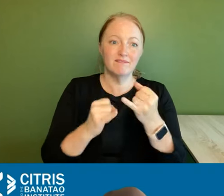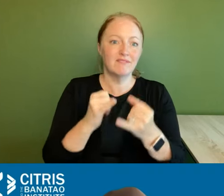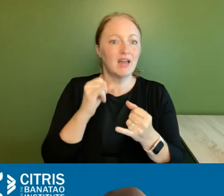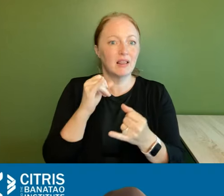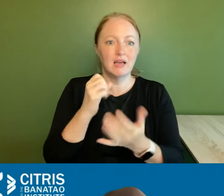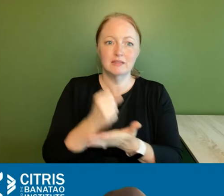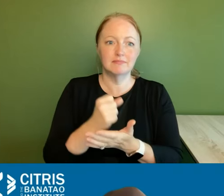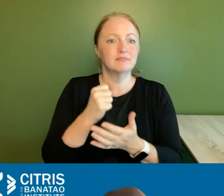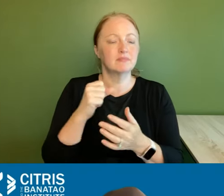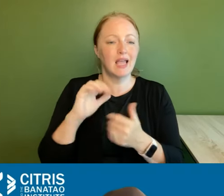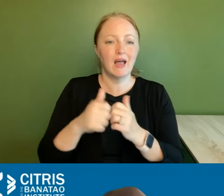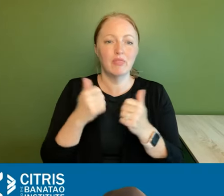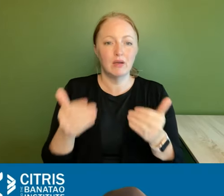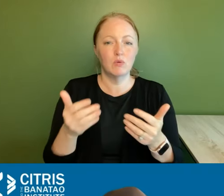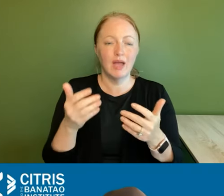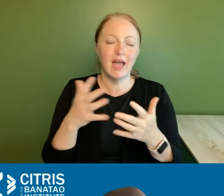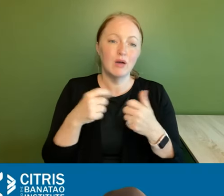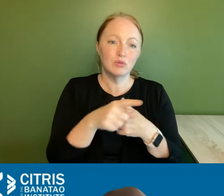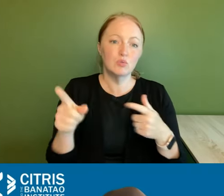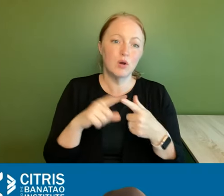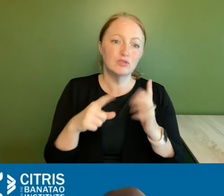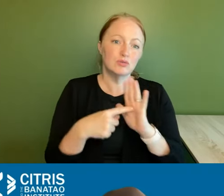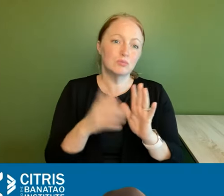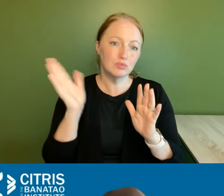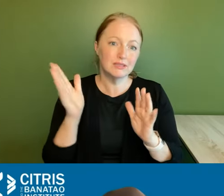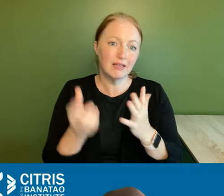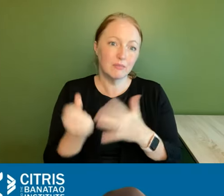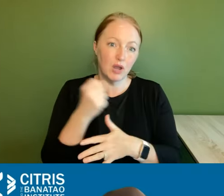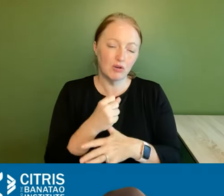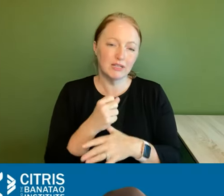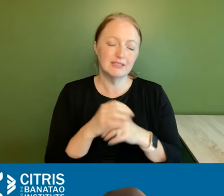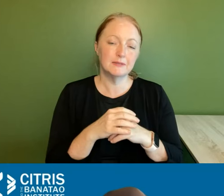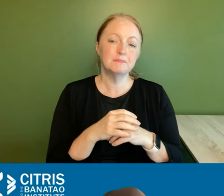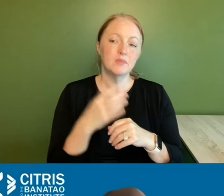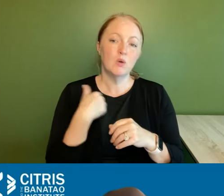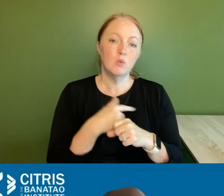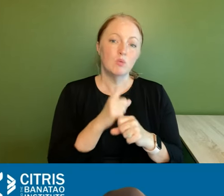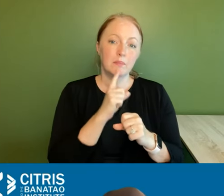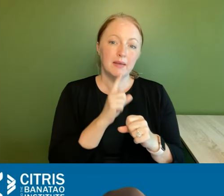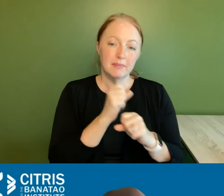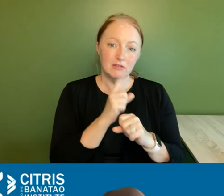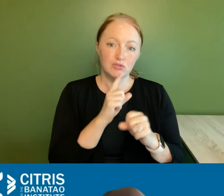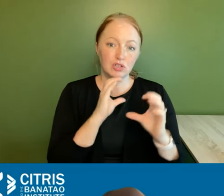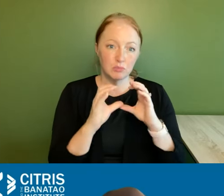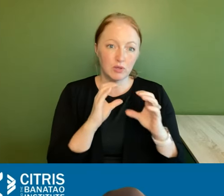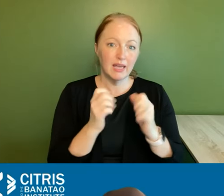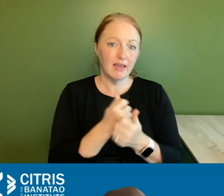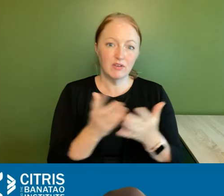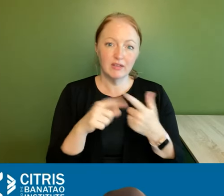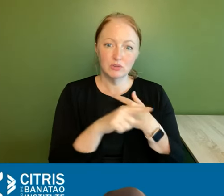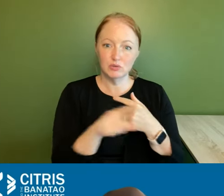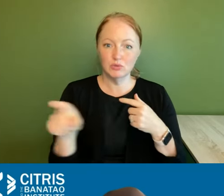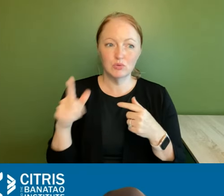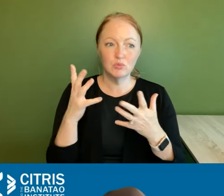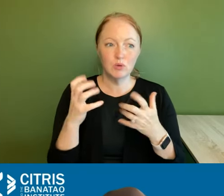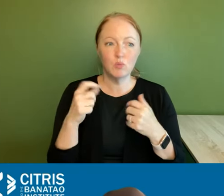solidify how they want to how you all want to present the priorities and we will make sure to communicate everything to you all because